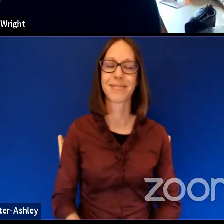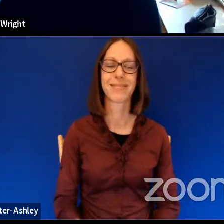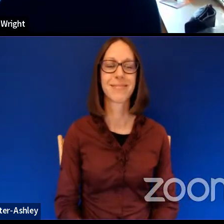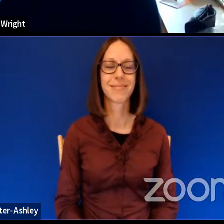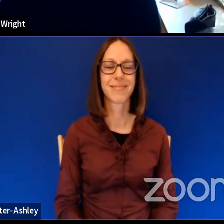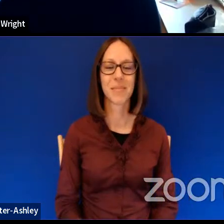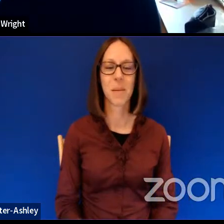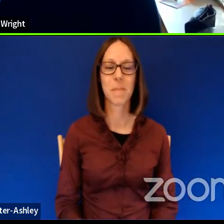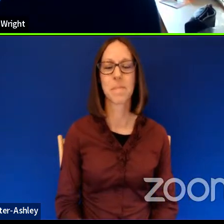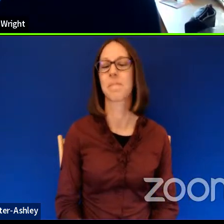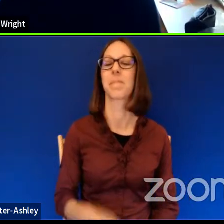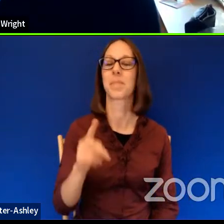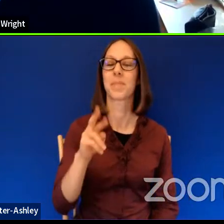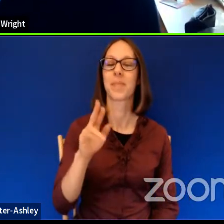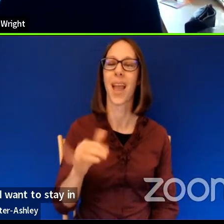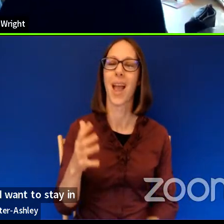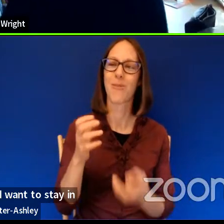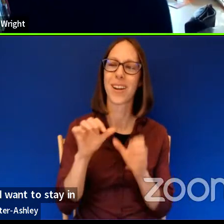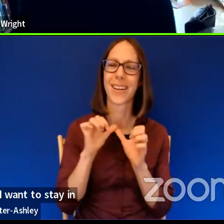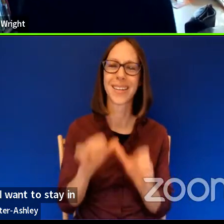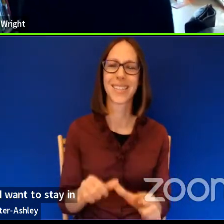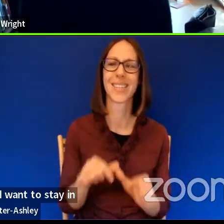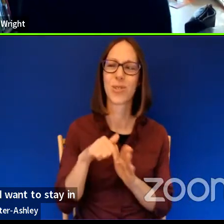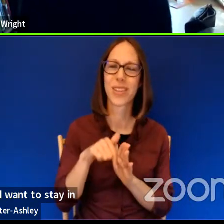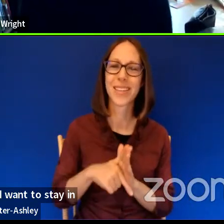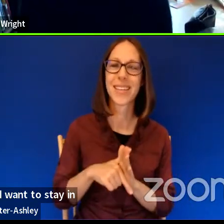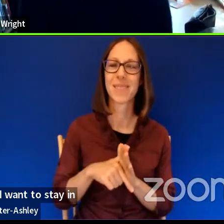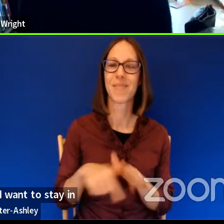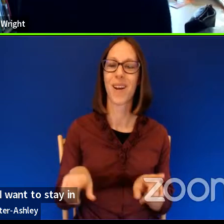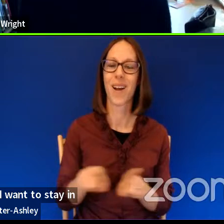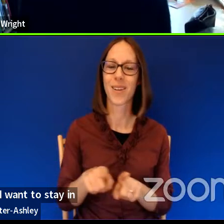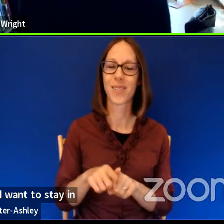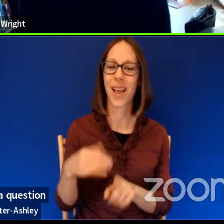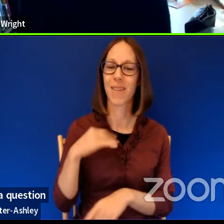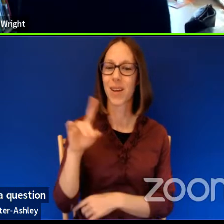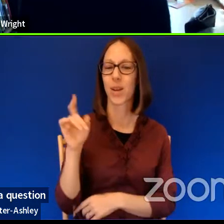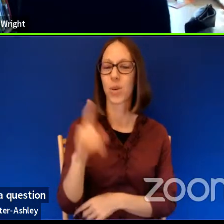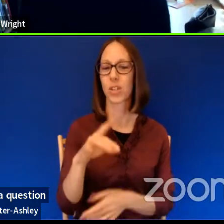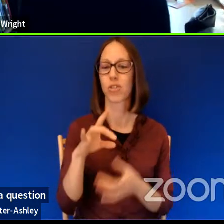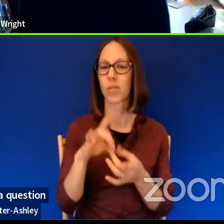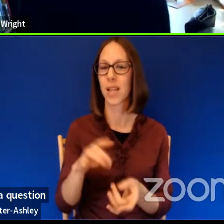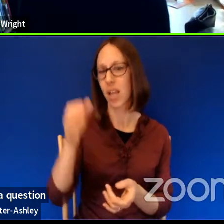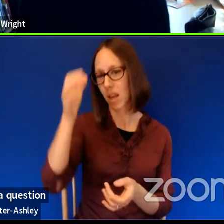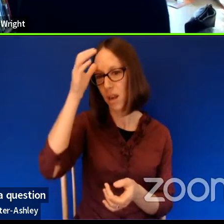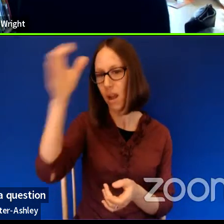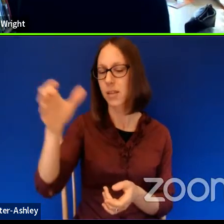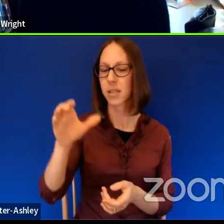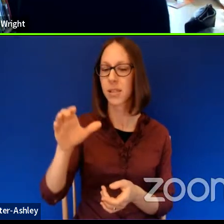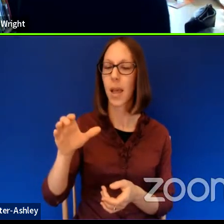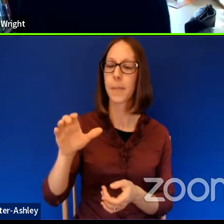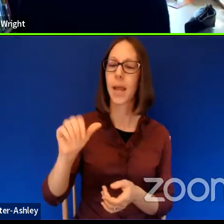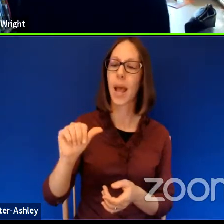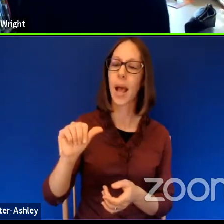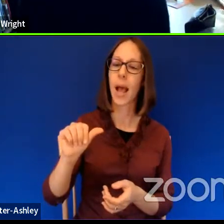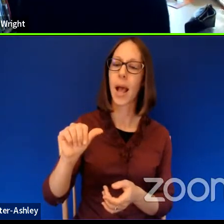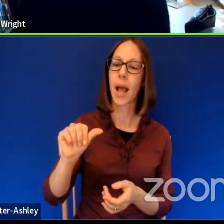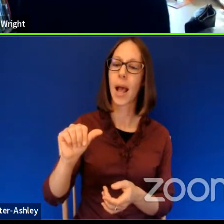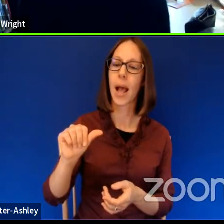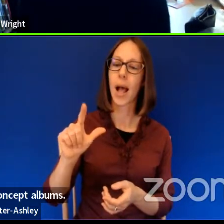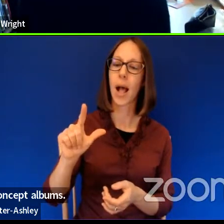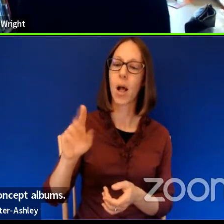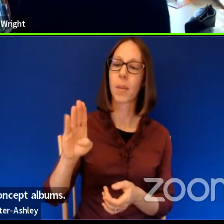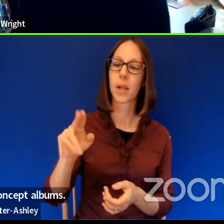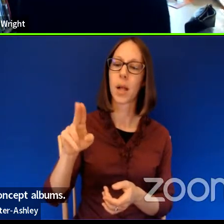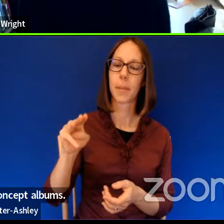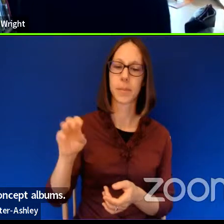I want to stay in the deep stuff. And I also, um, I have a question about concept albums. Do you ever think about your books as like concept